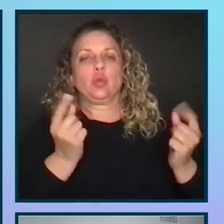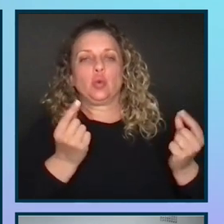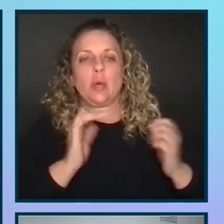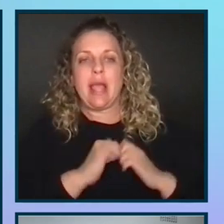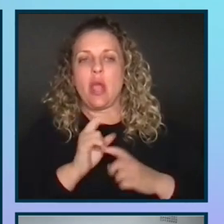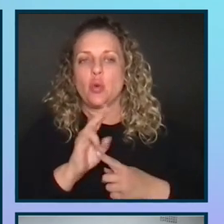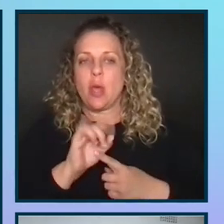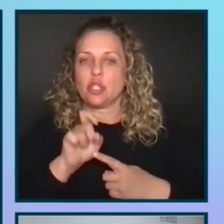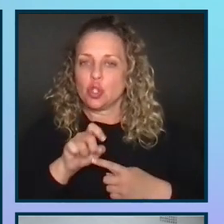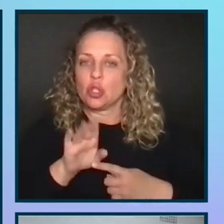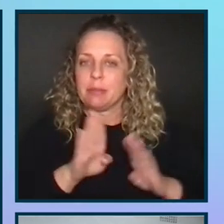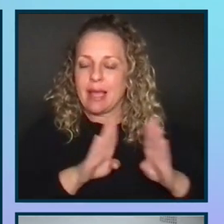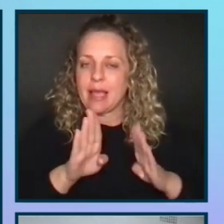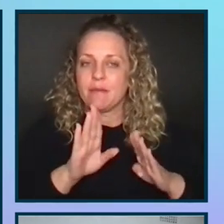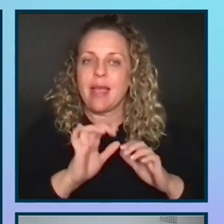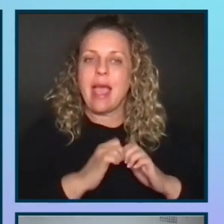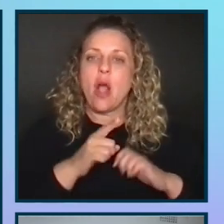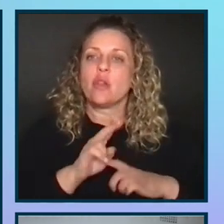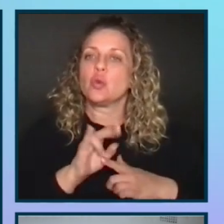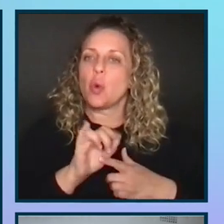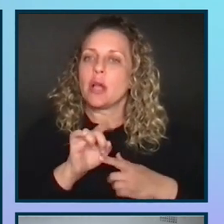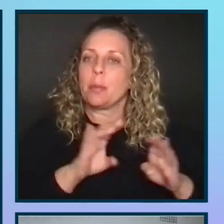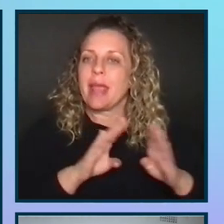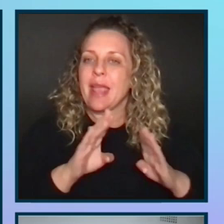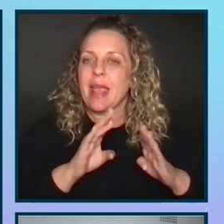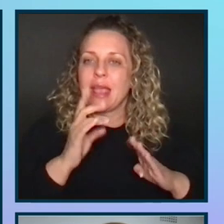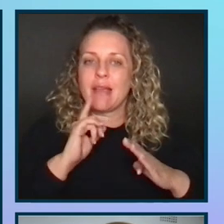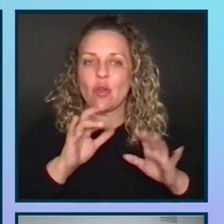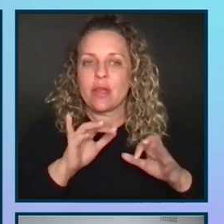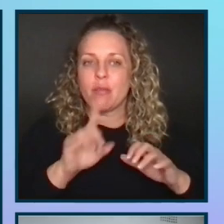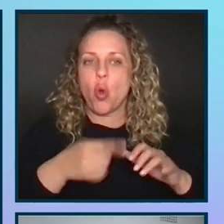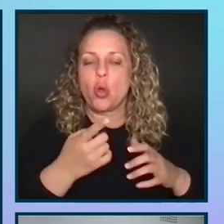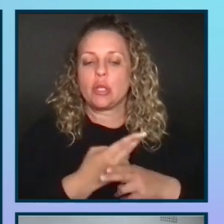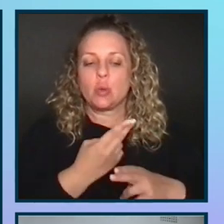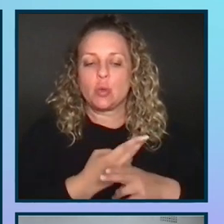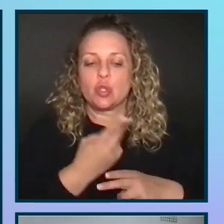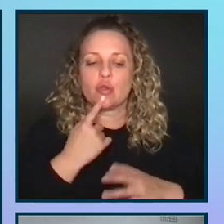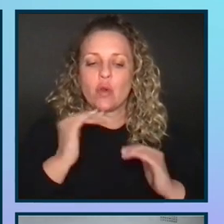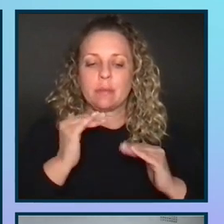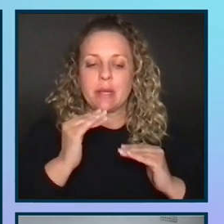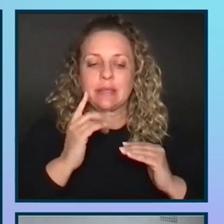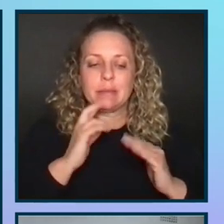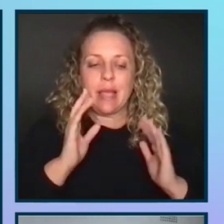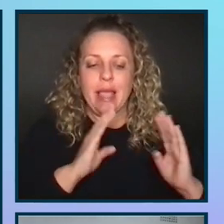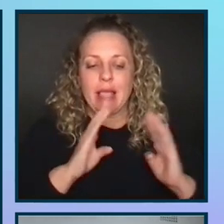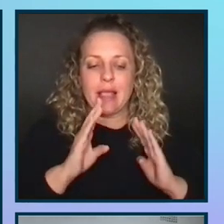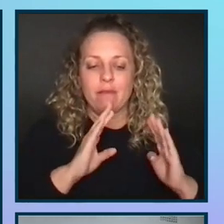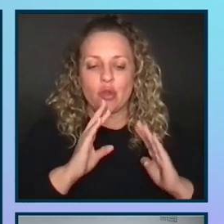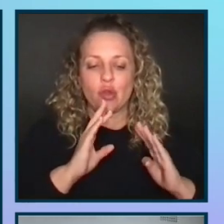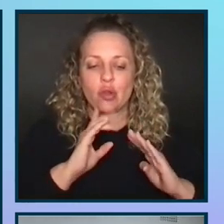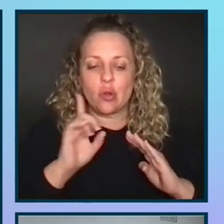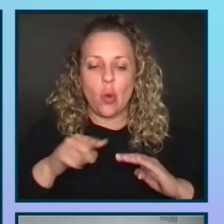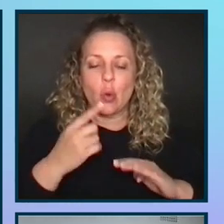should behave. So how that, how this UI should behave for a keyboard only user. So expected behavior, a keyboard only